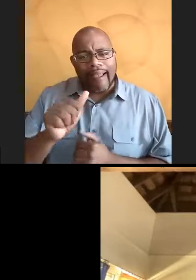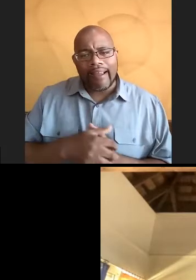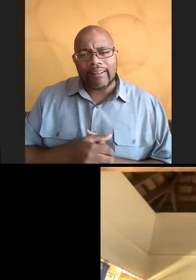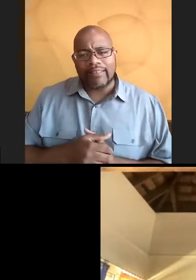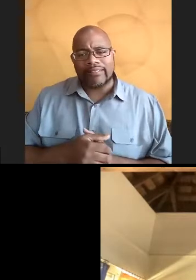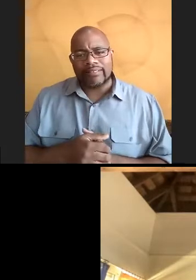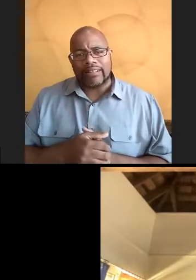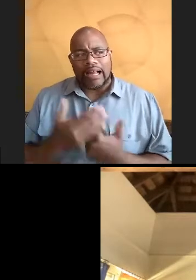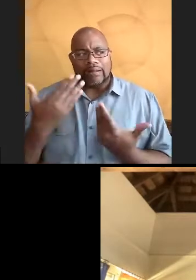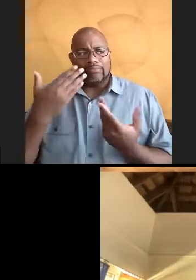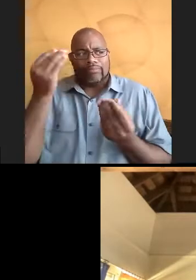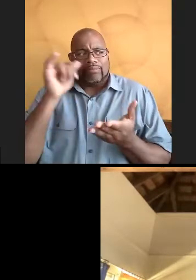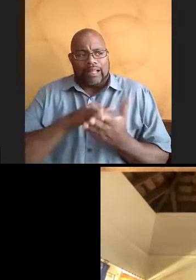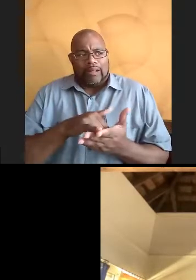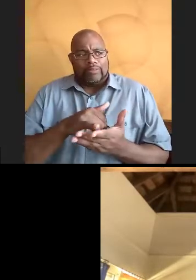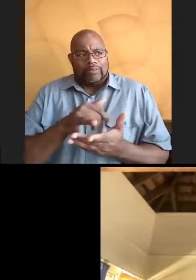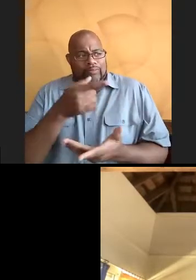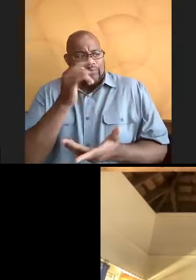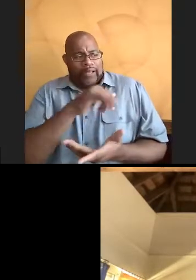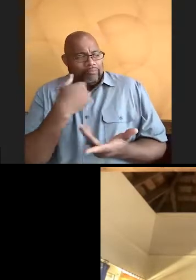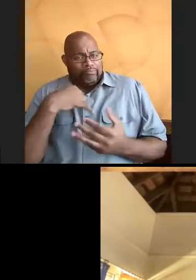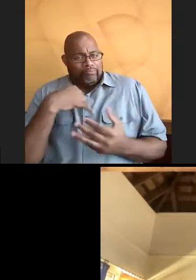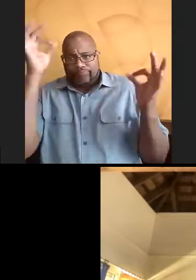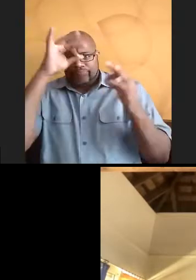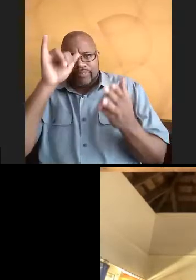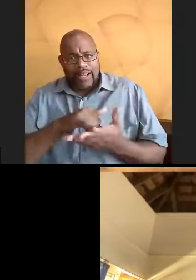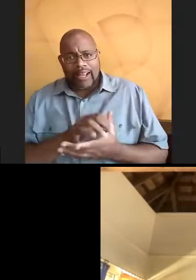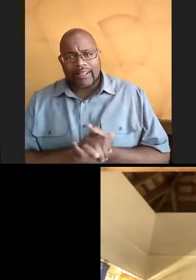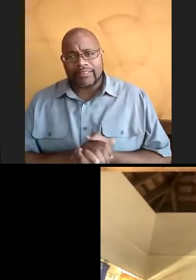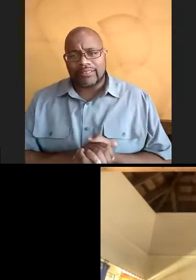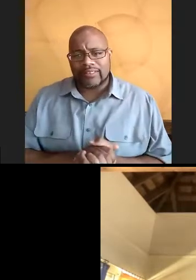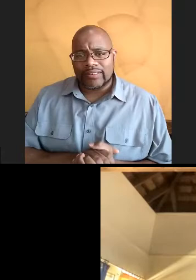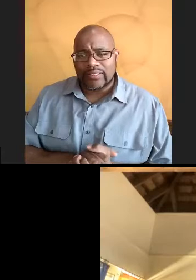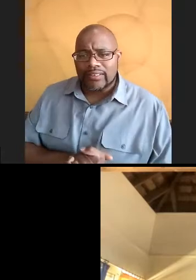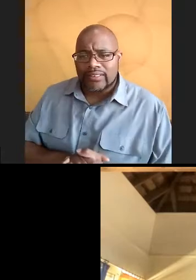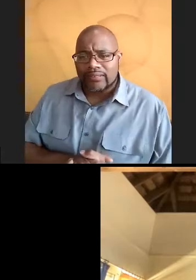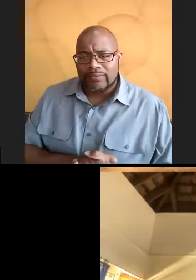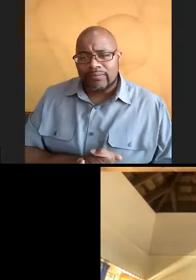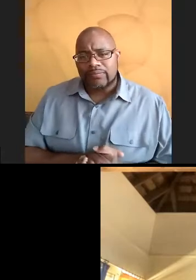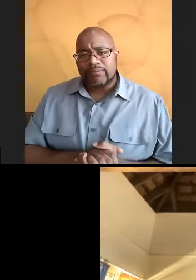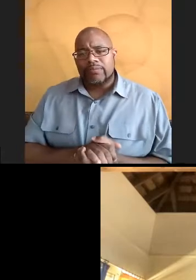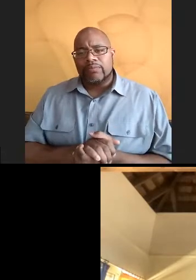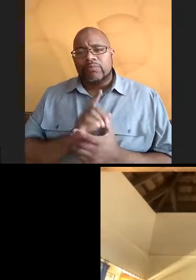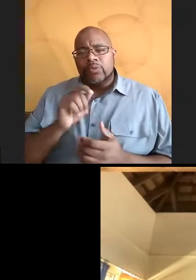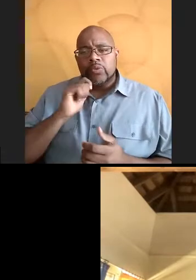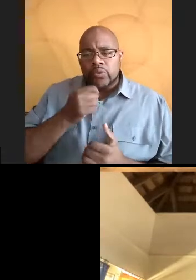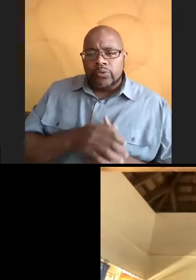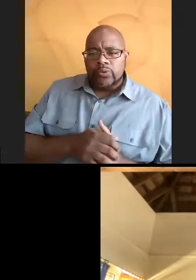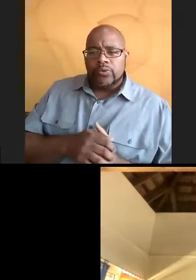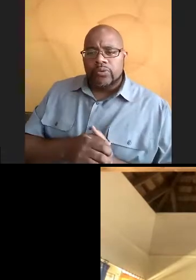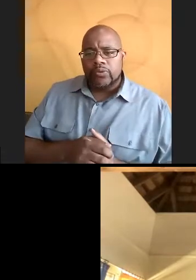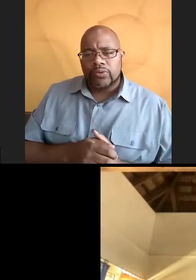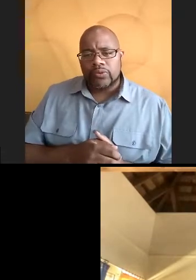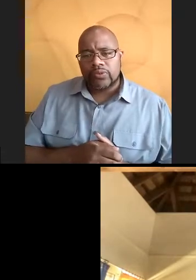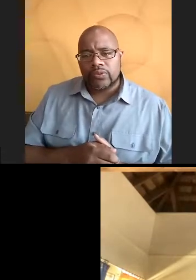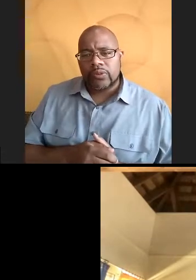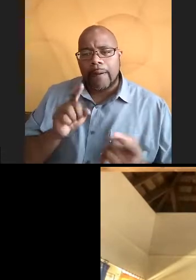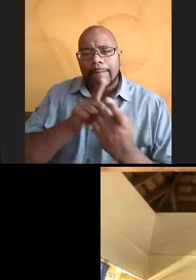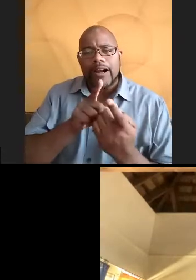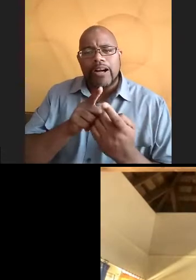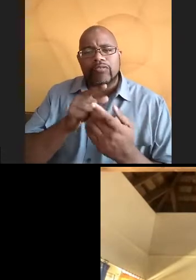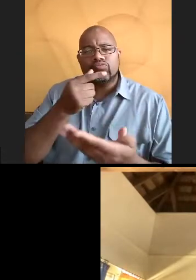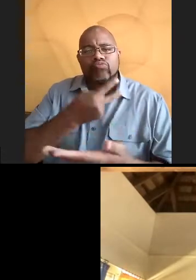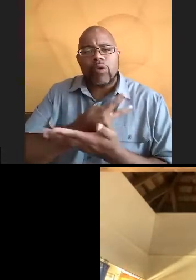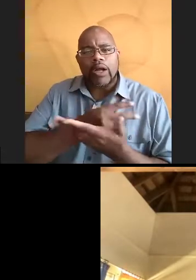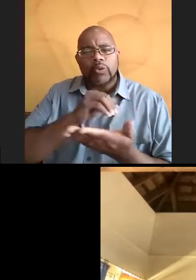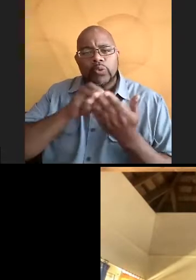didn't even know was a thing. Like in organizations like NOAA or folks who were researchers and meeting graduate students.